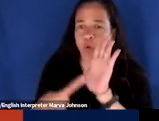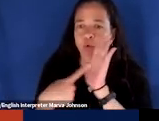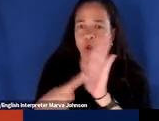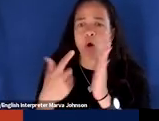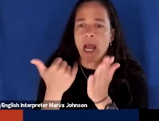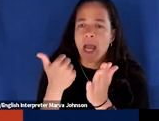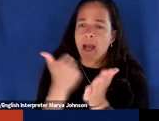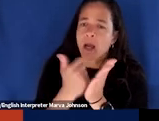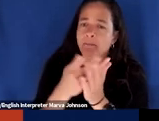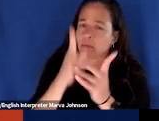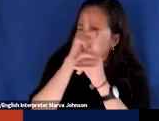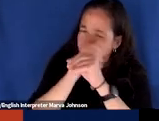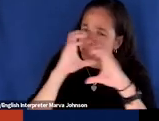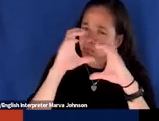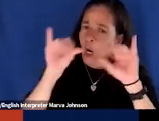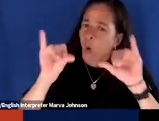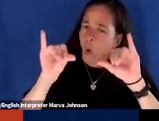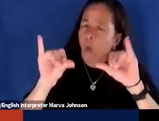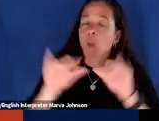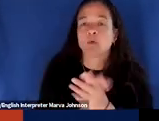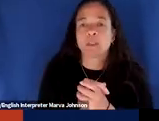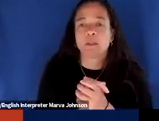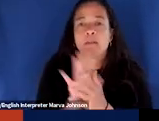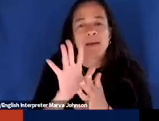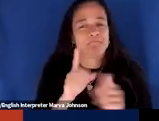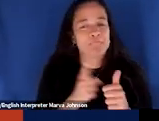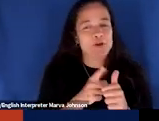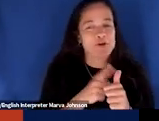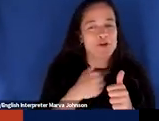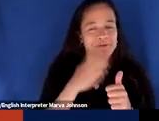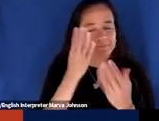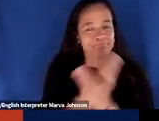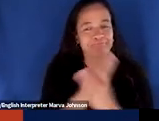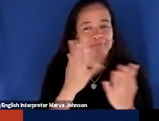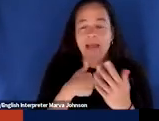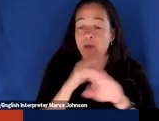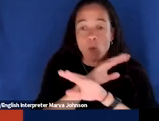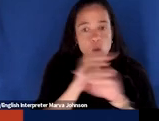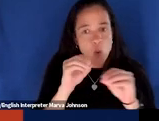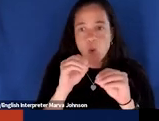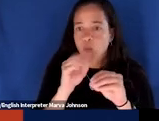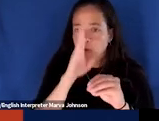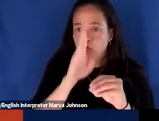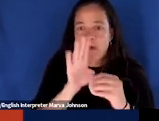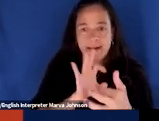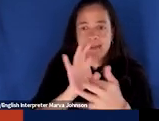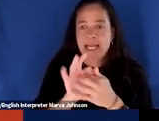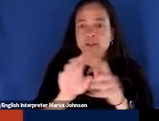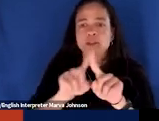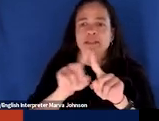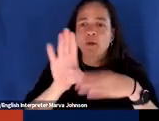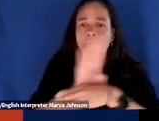and i just want to preface those examples by saying once again i have no direct connections to the organizations i'm going to talk about